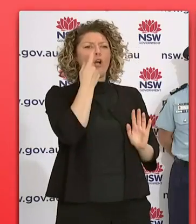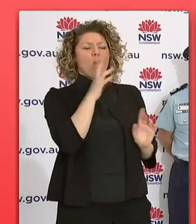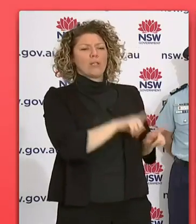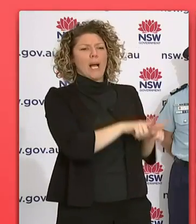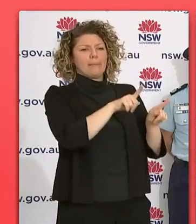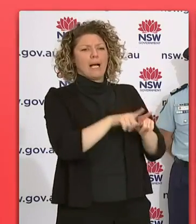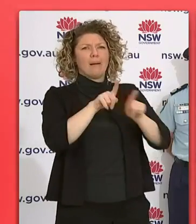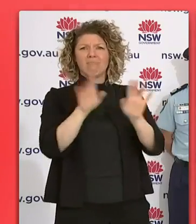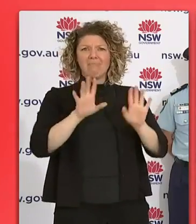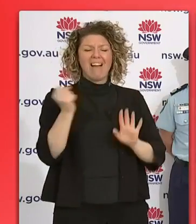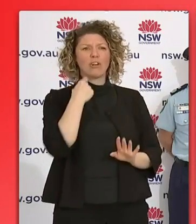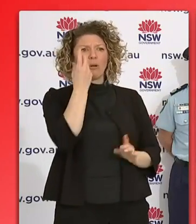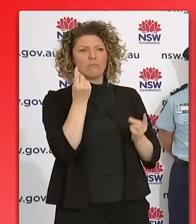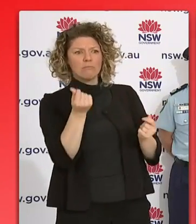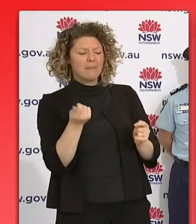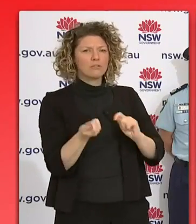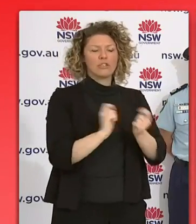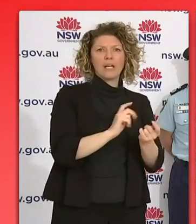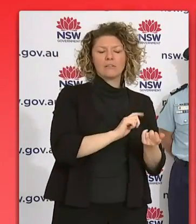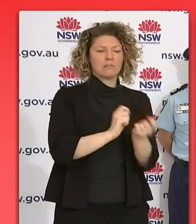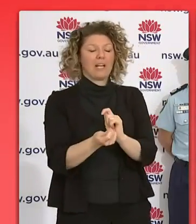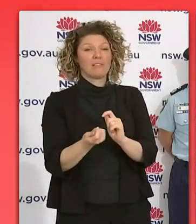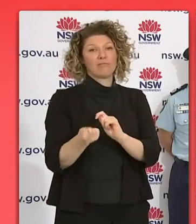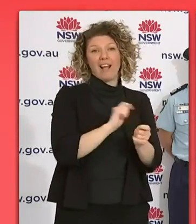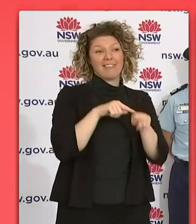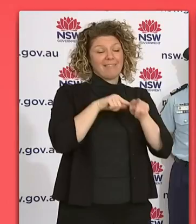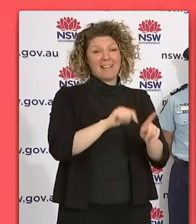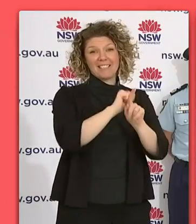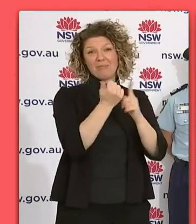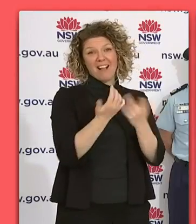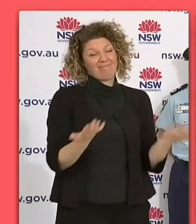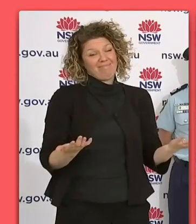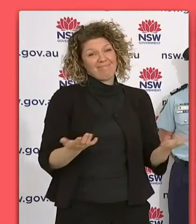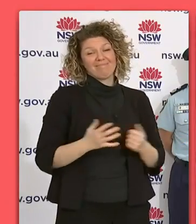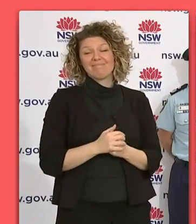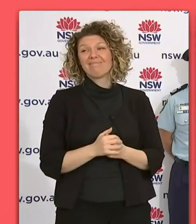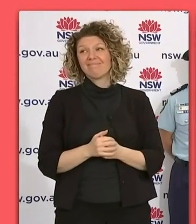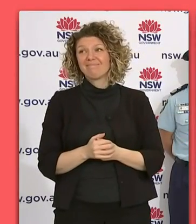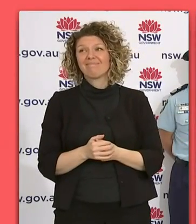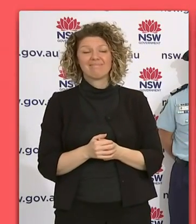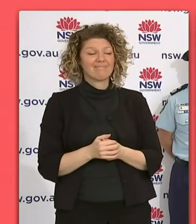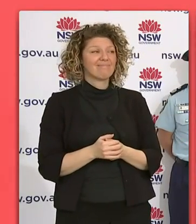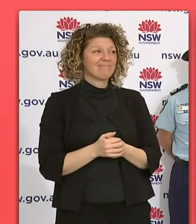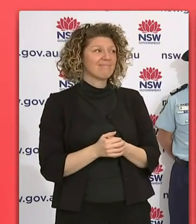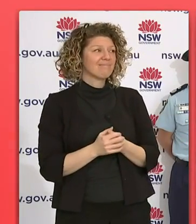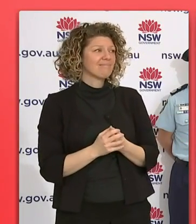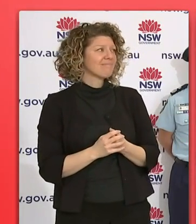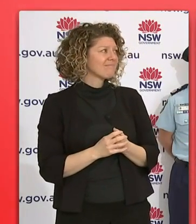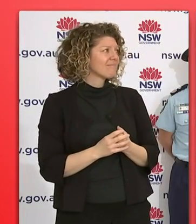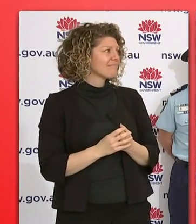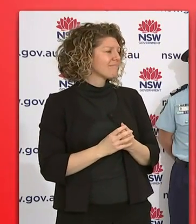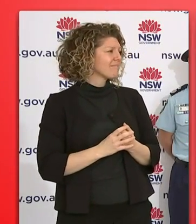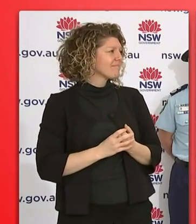change, when things move very quickly, you have to adapt and move as well. And that's exactly what we're doing. Thank you so much. Um, the, uh,